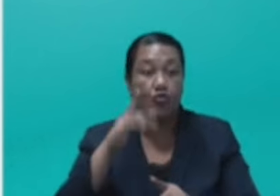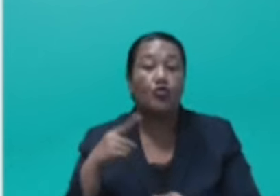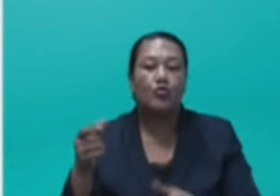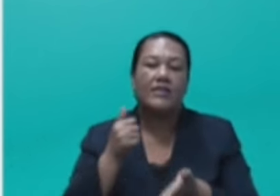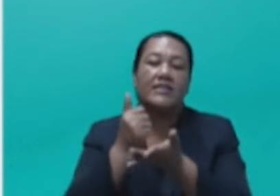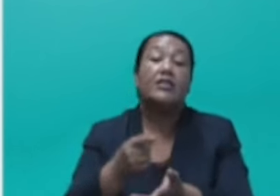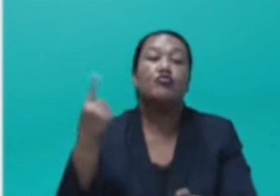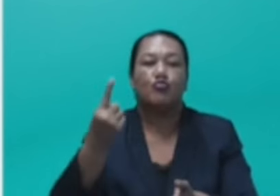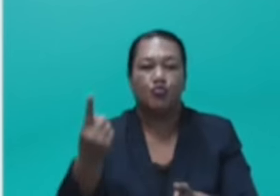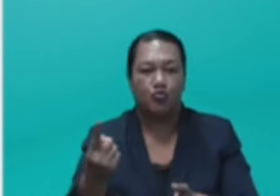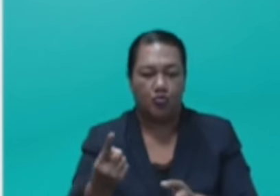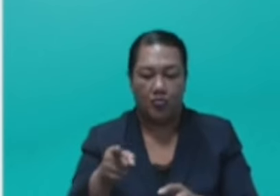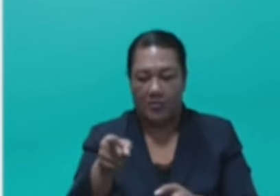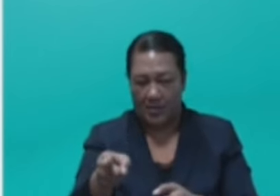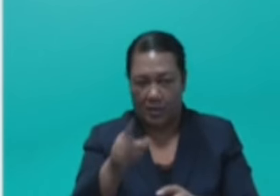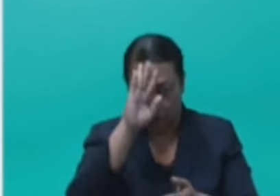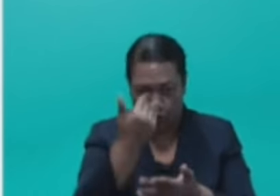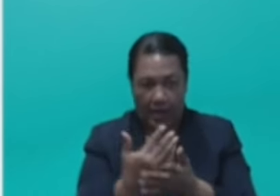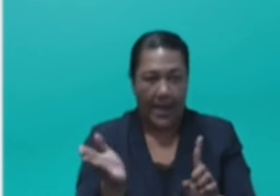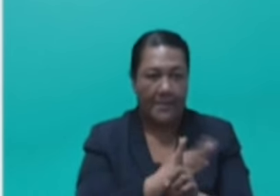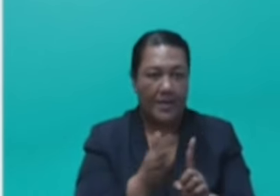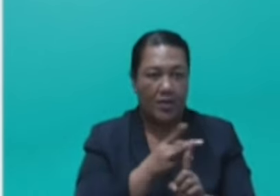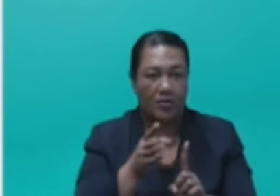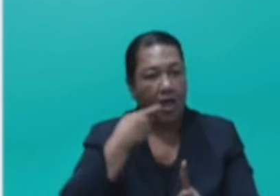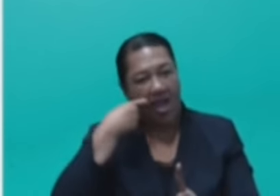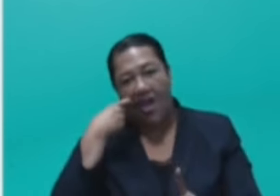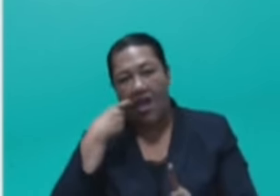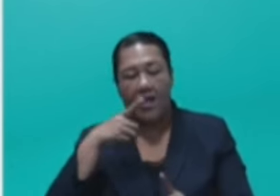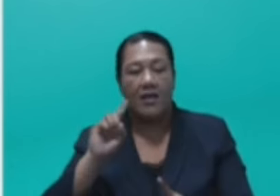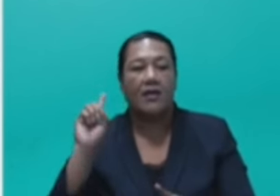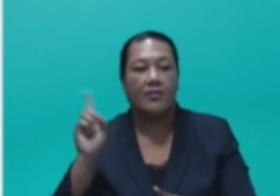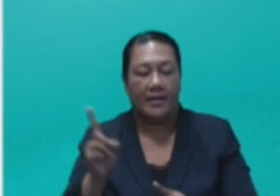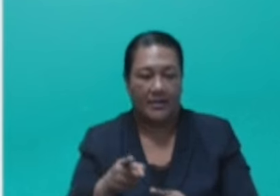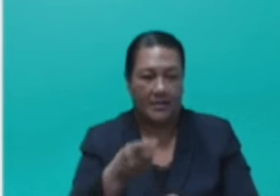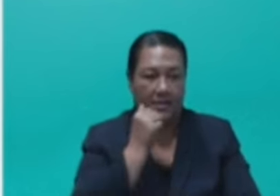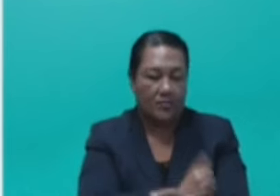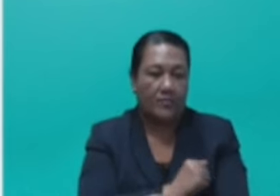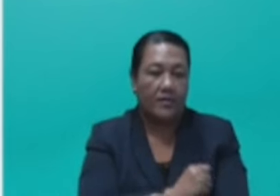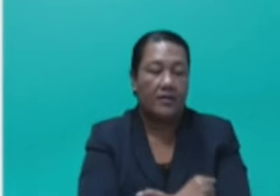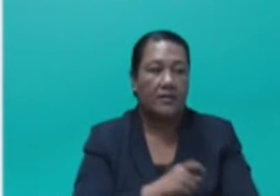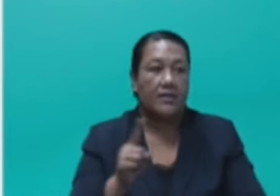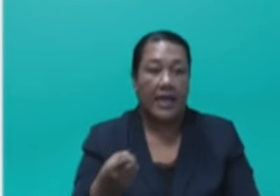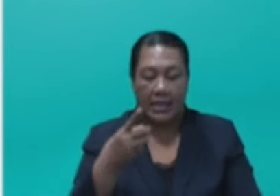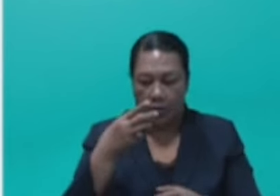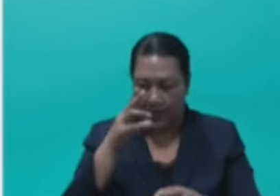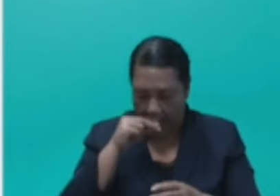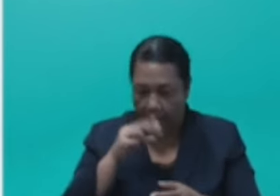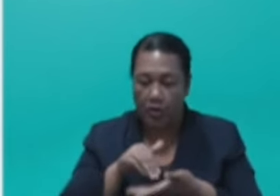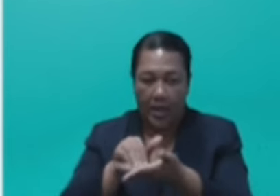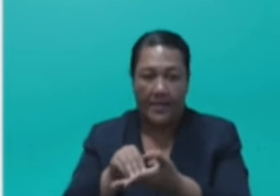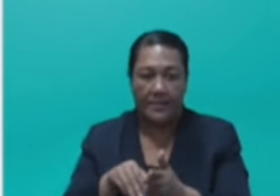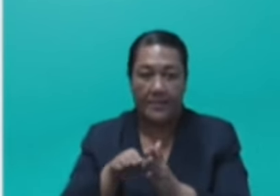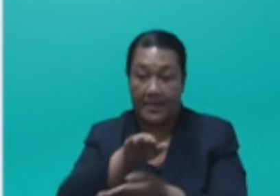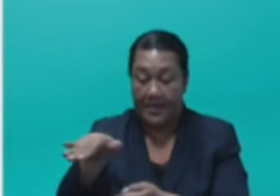drugs and the positive step towards recovery. The Drug Recovery Plan also includes the support that